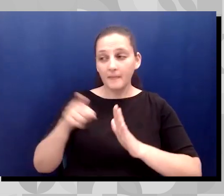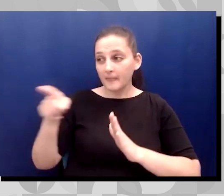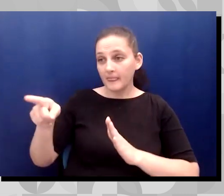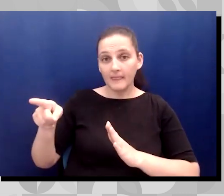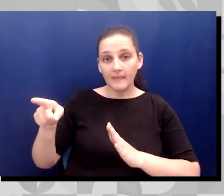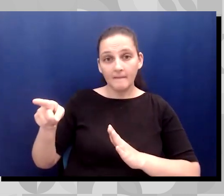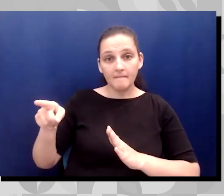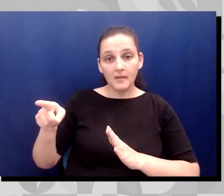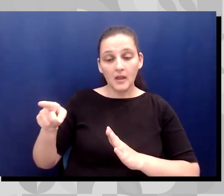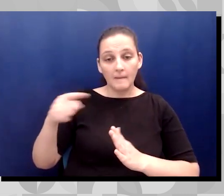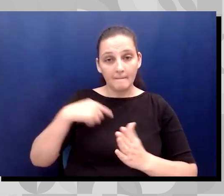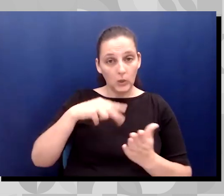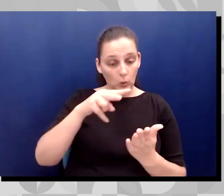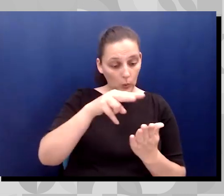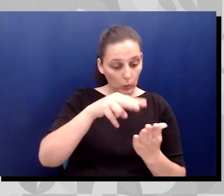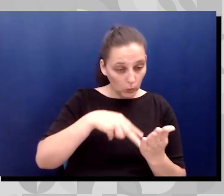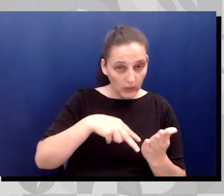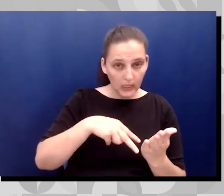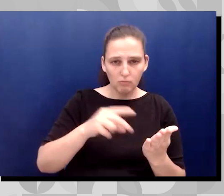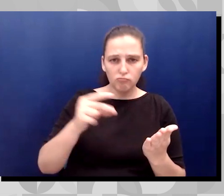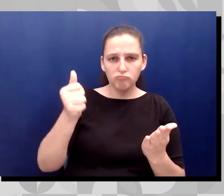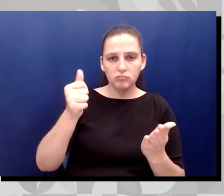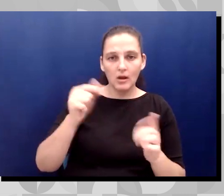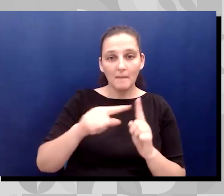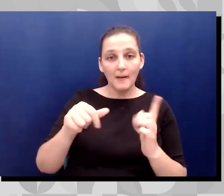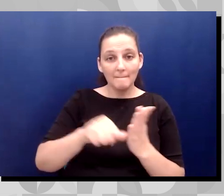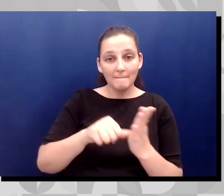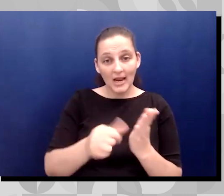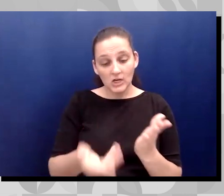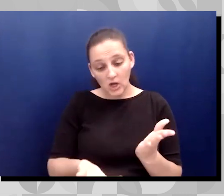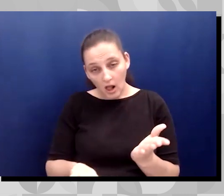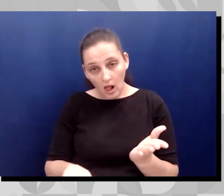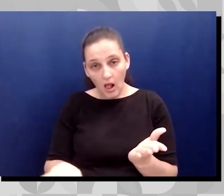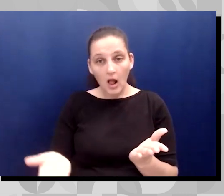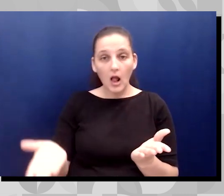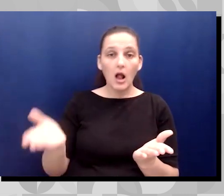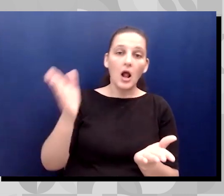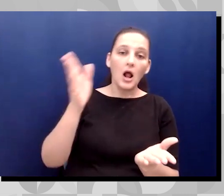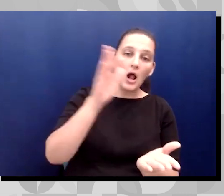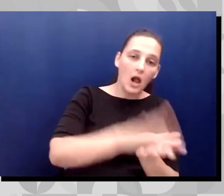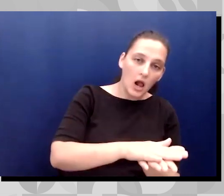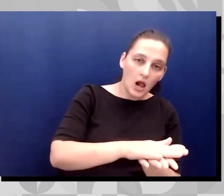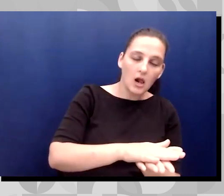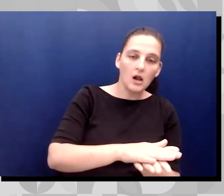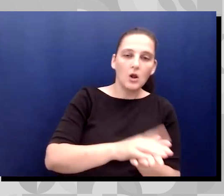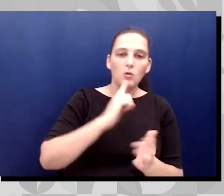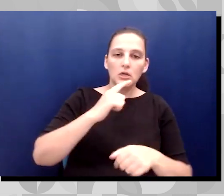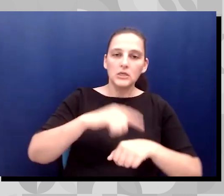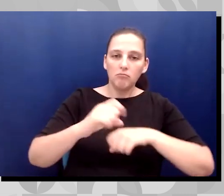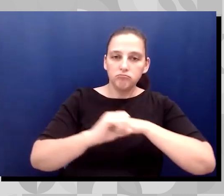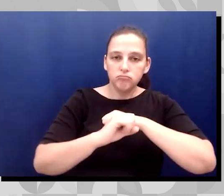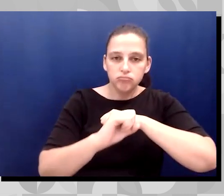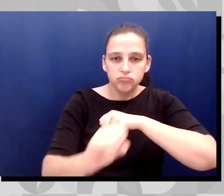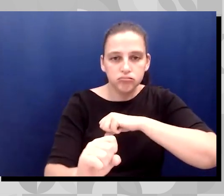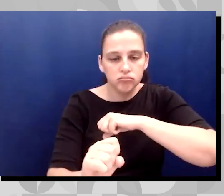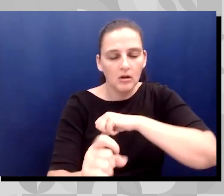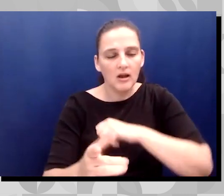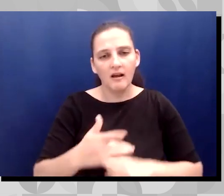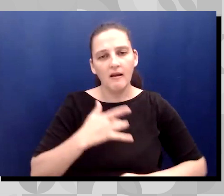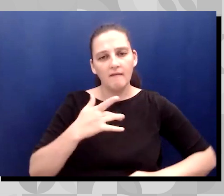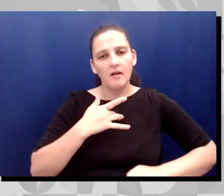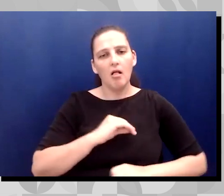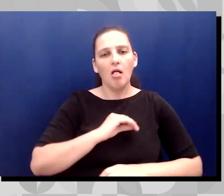That was one thing that I found most discouraging. I went on to become